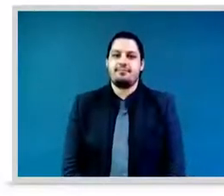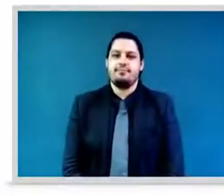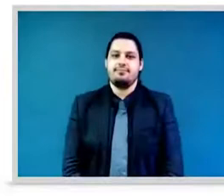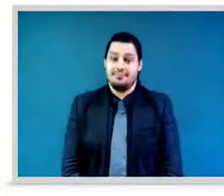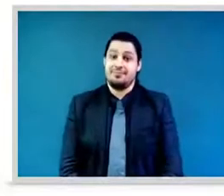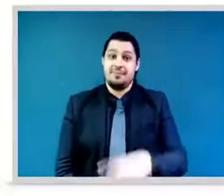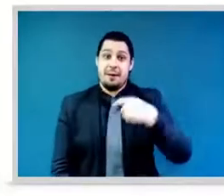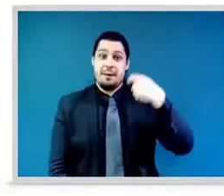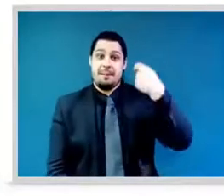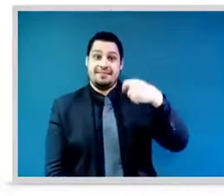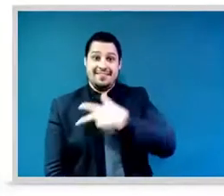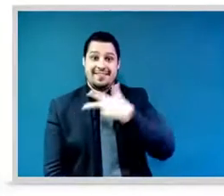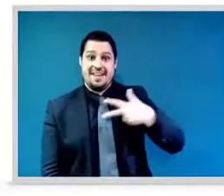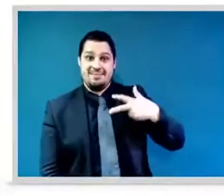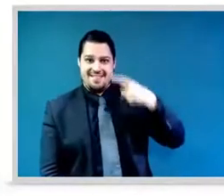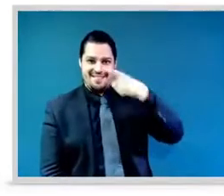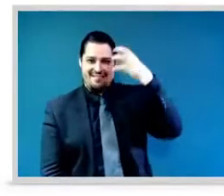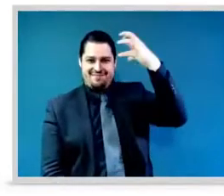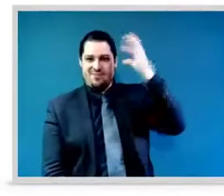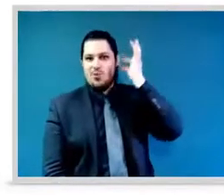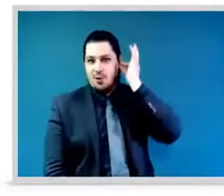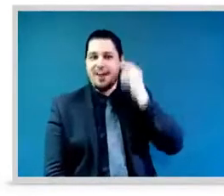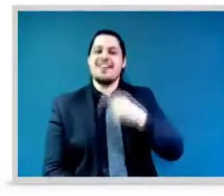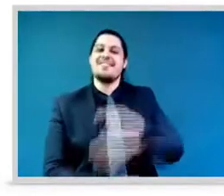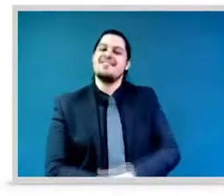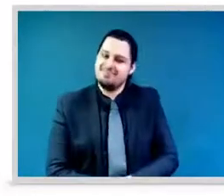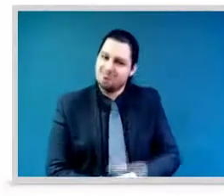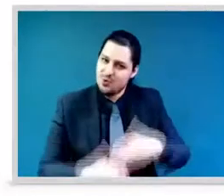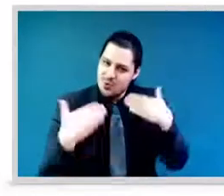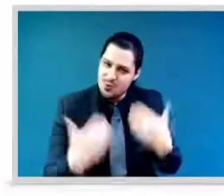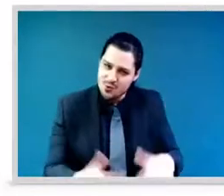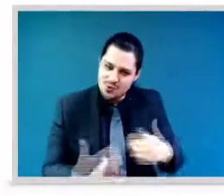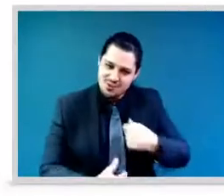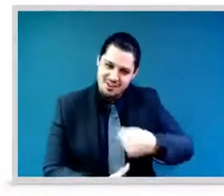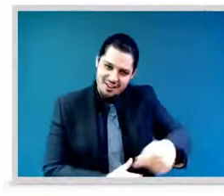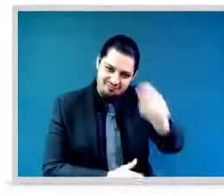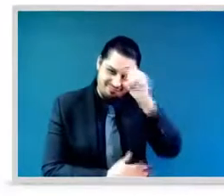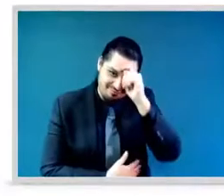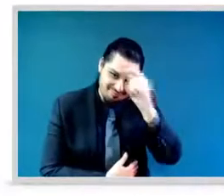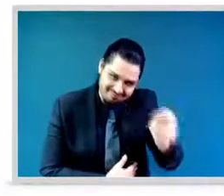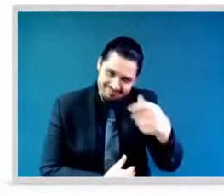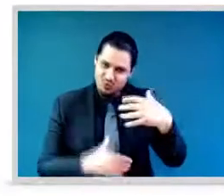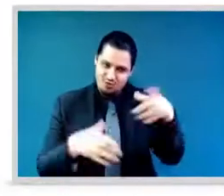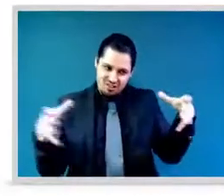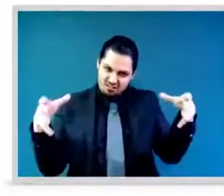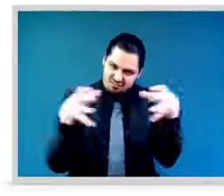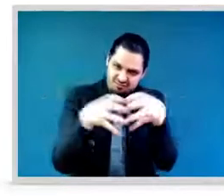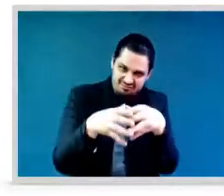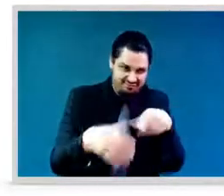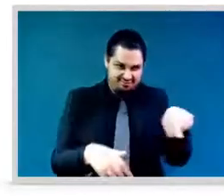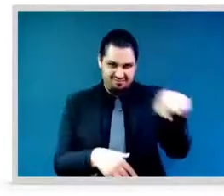together with such an esteemed group of people i'd like to start by stating something that is obvious